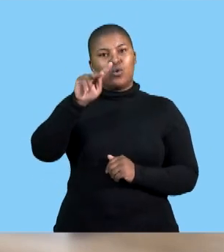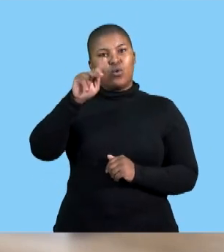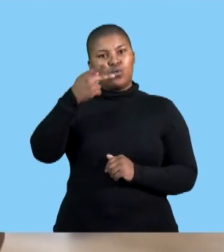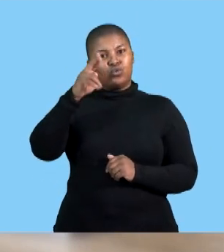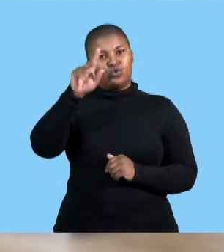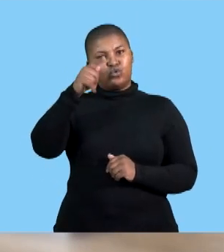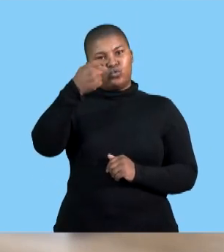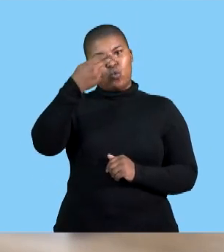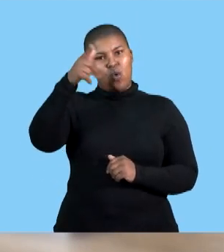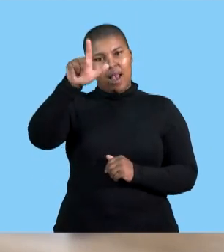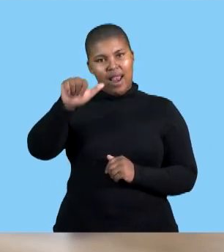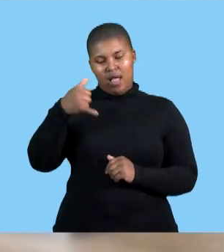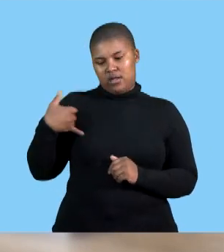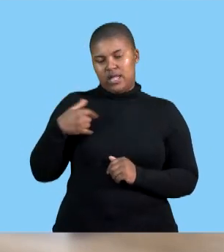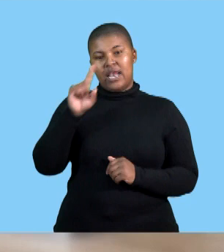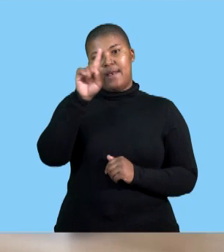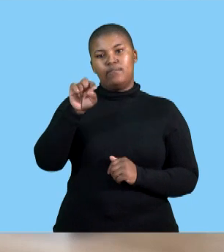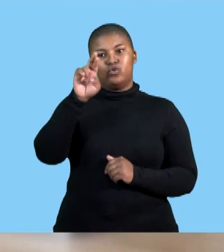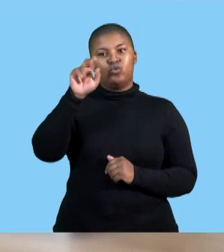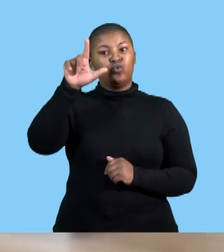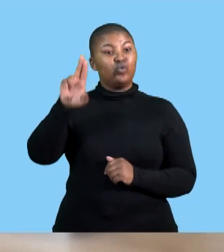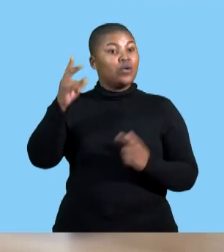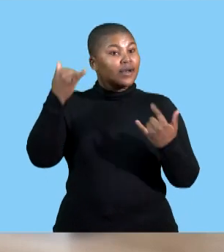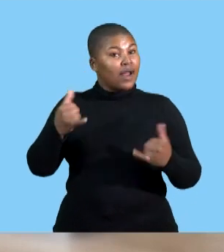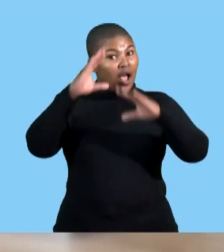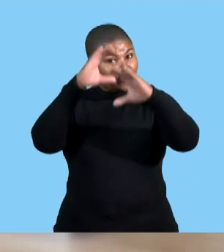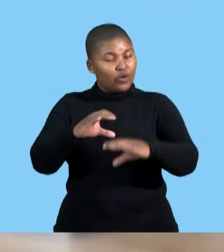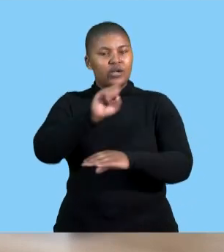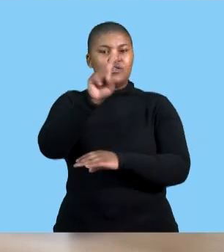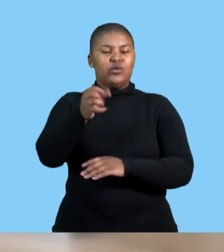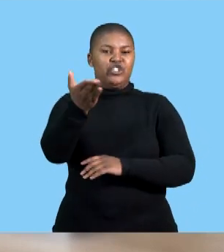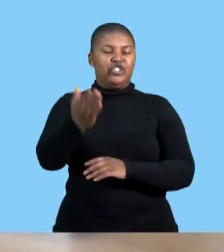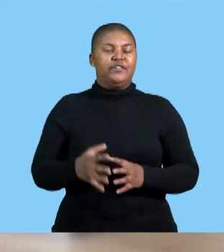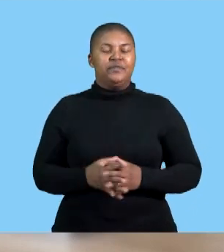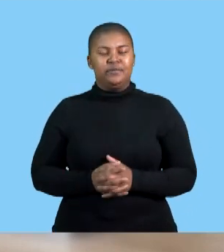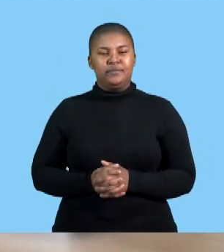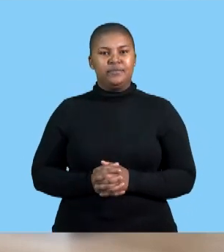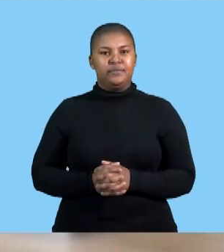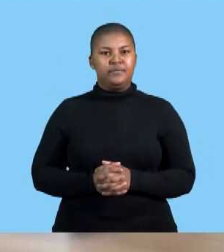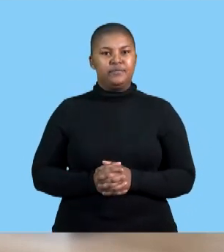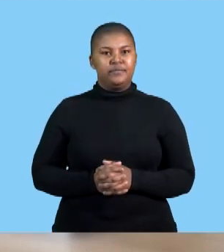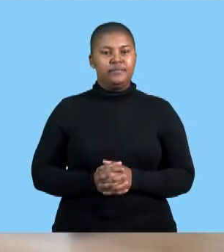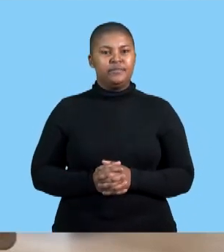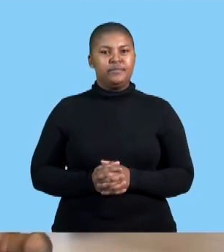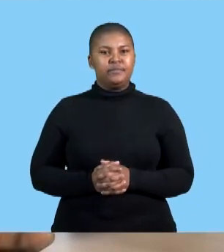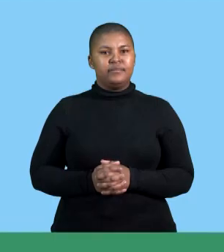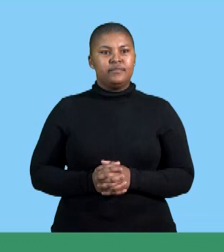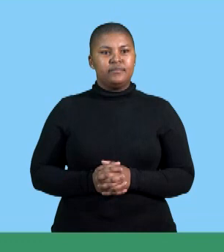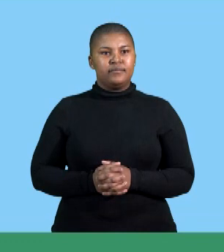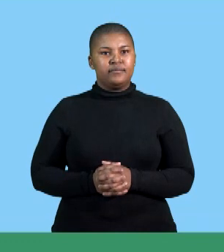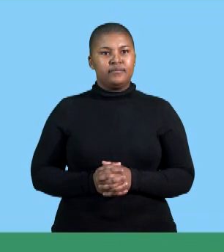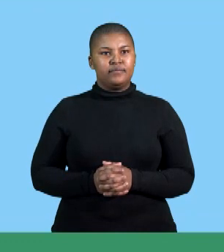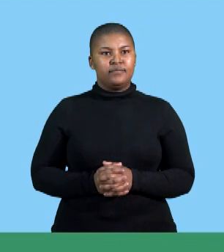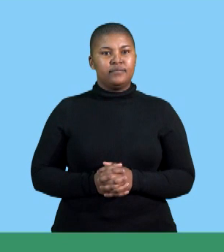miss noktula zulu and without wasting your time let's just get straight into it our first practice question says